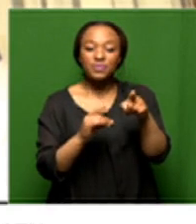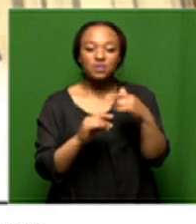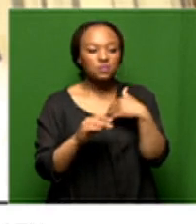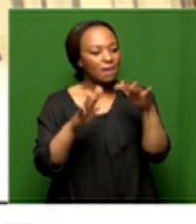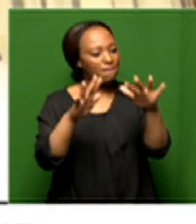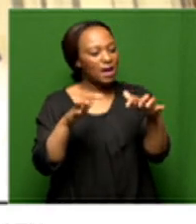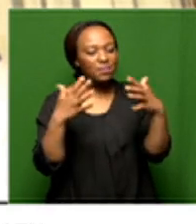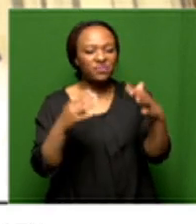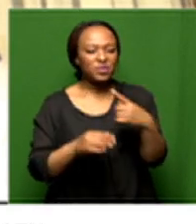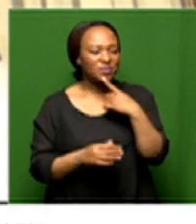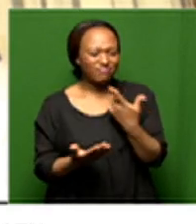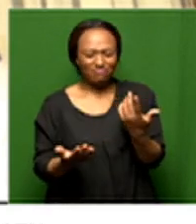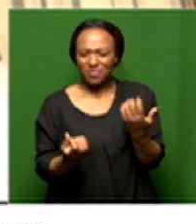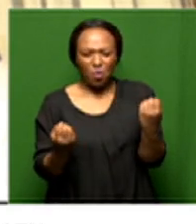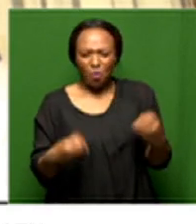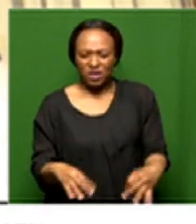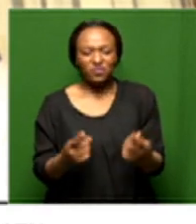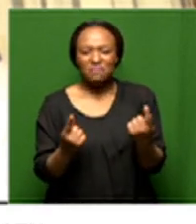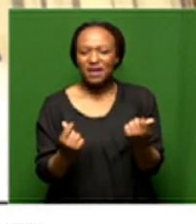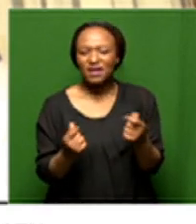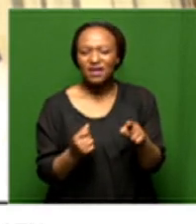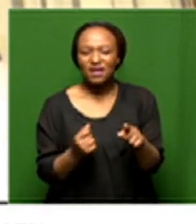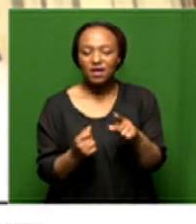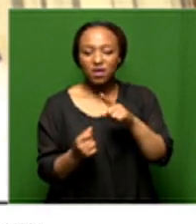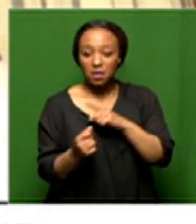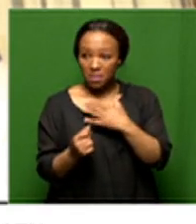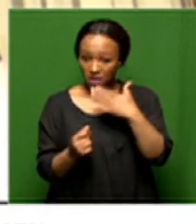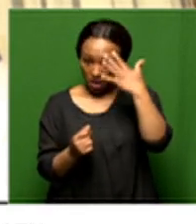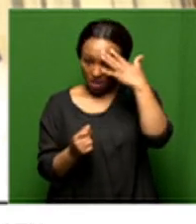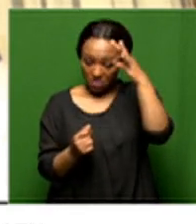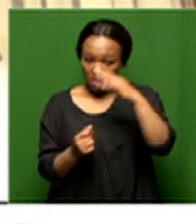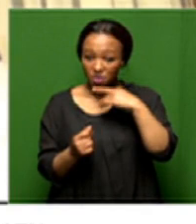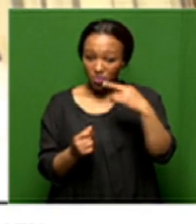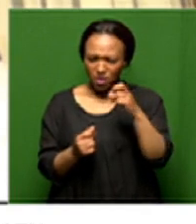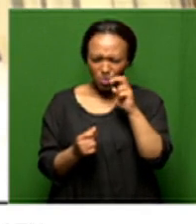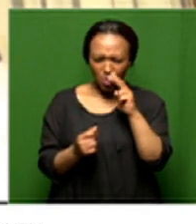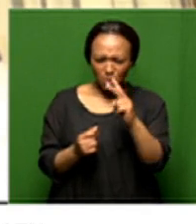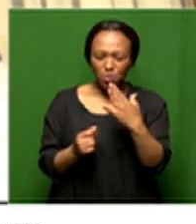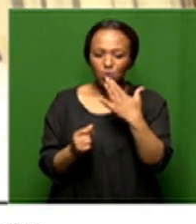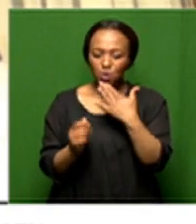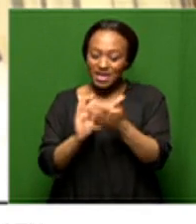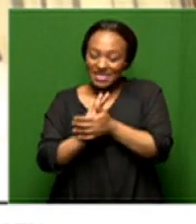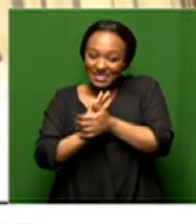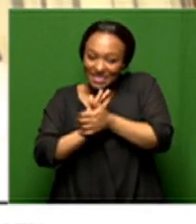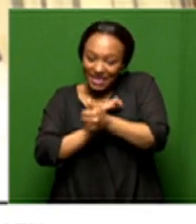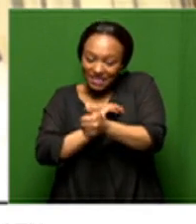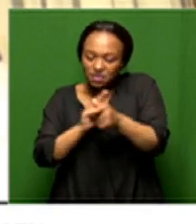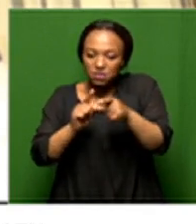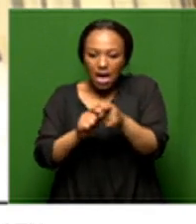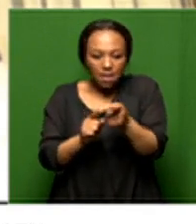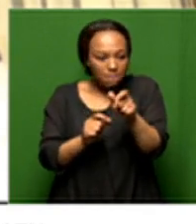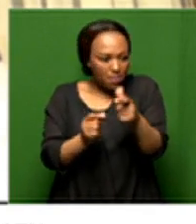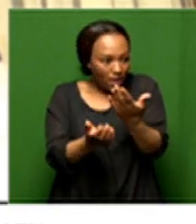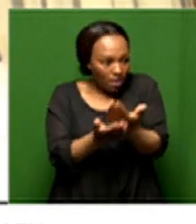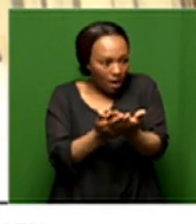is wastage and fruitless expenditure i mean is the government ready to look into skills and capability of people